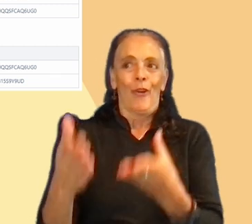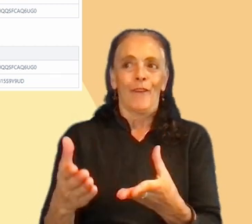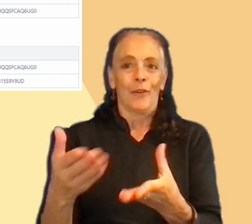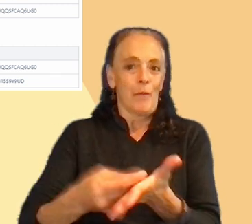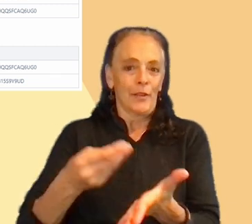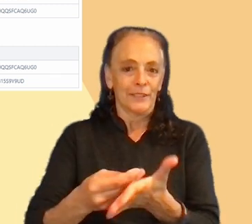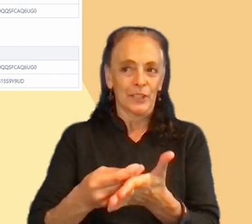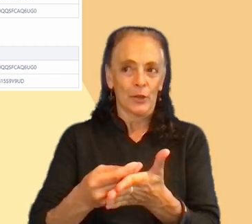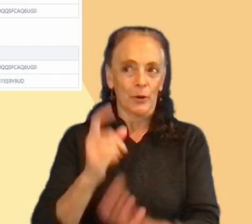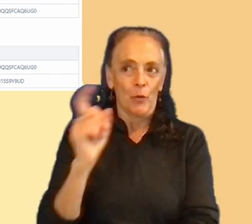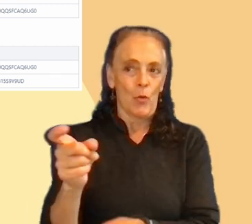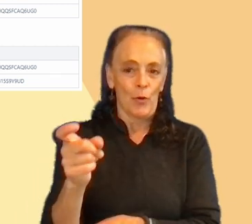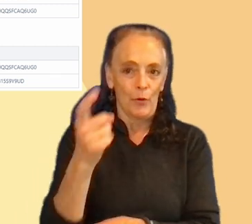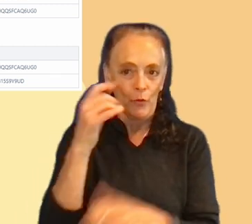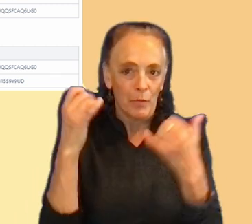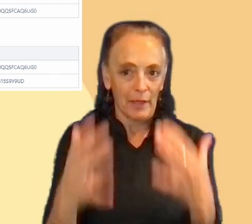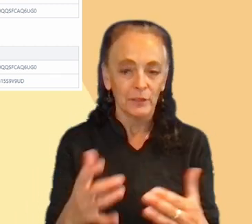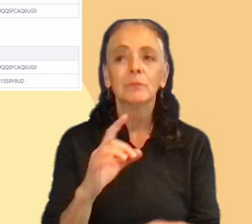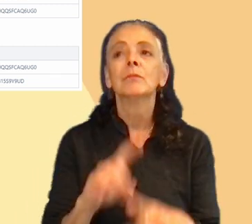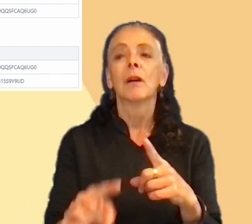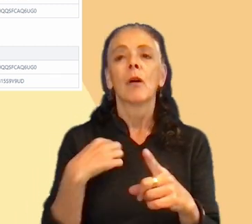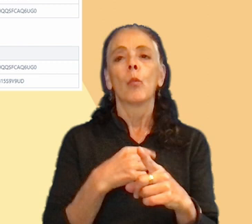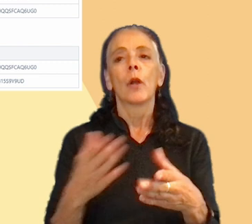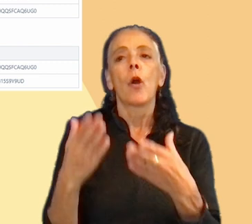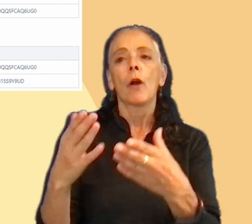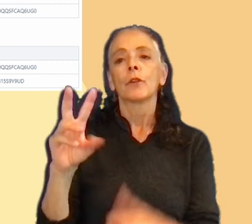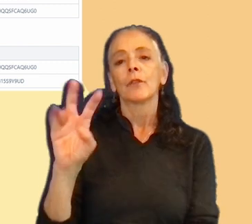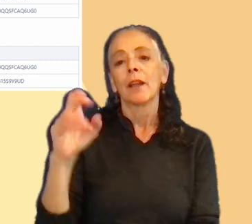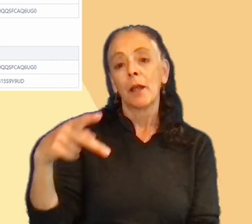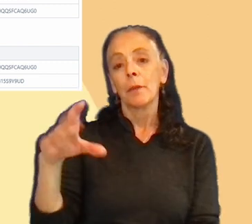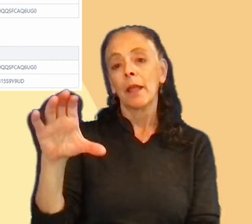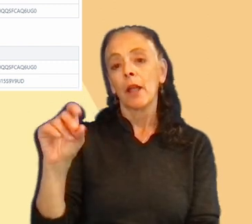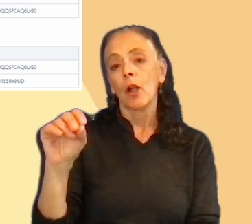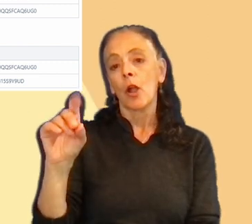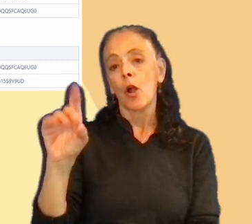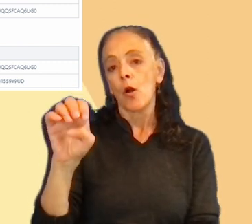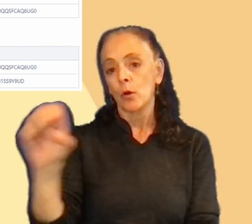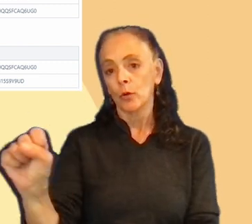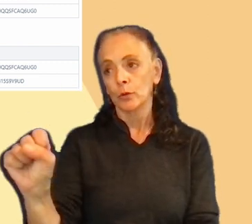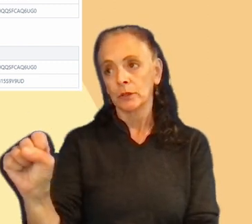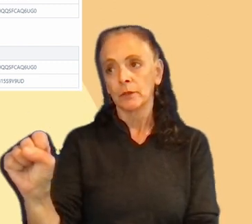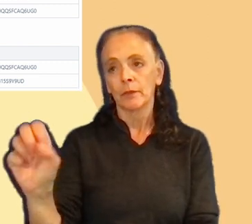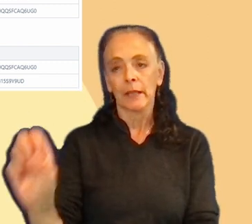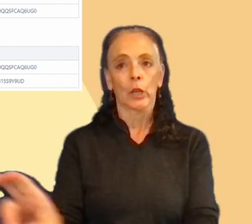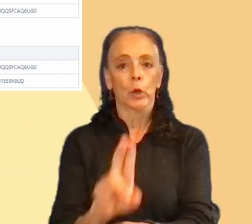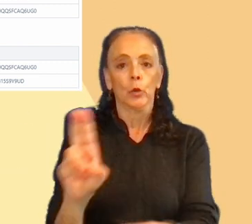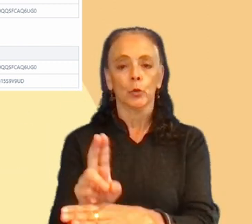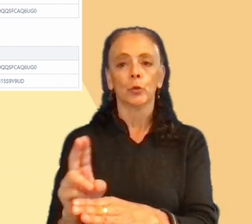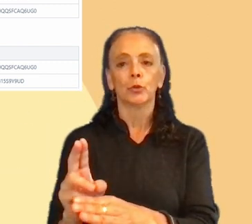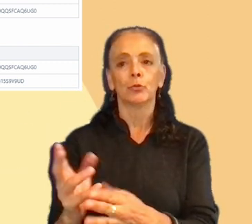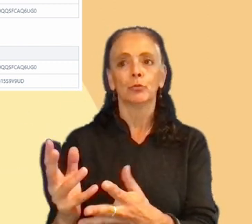reward for players, but we offered VIP codes, that they would use to gain one month of VIP